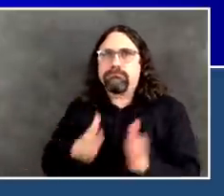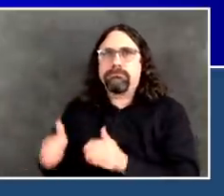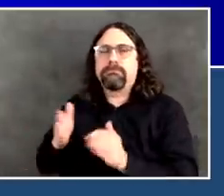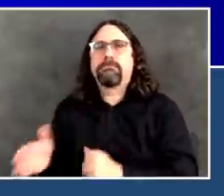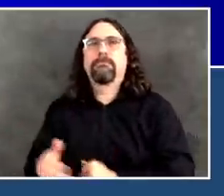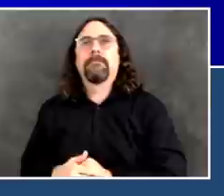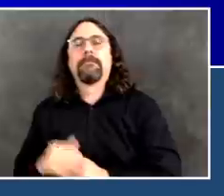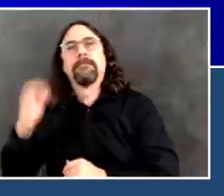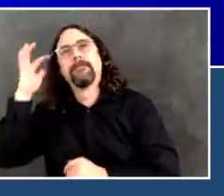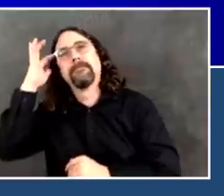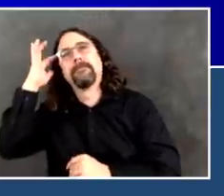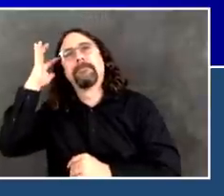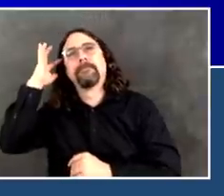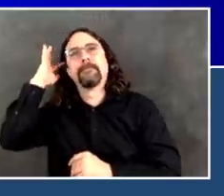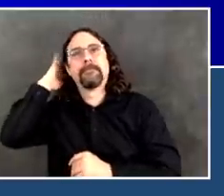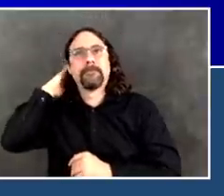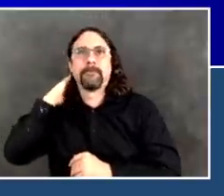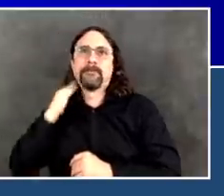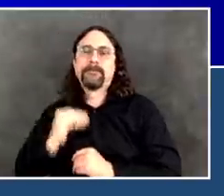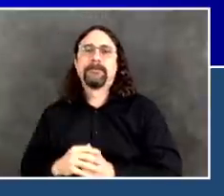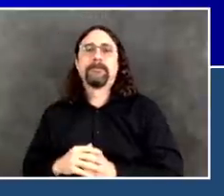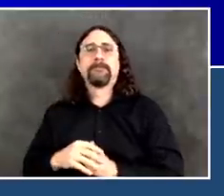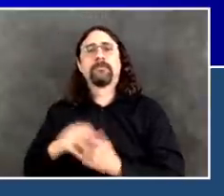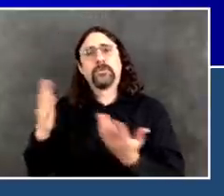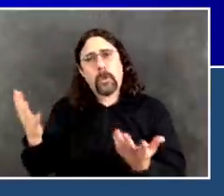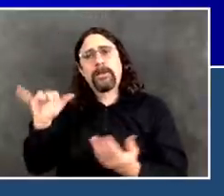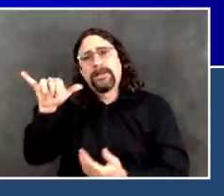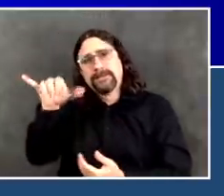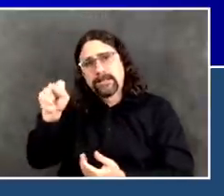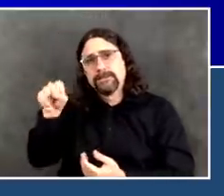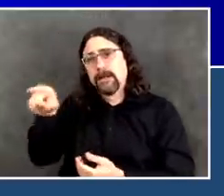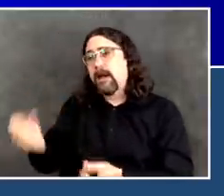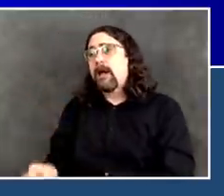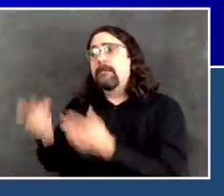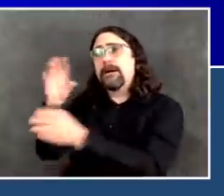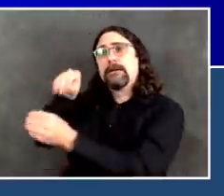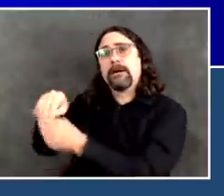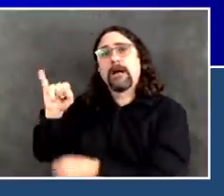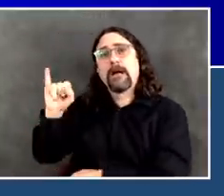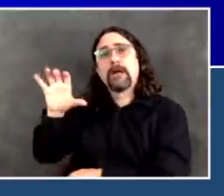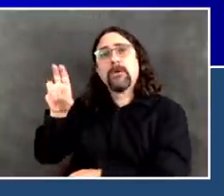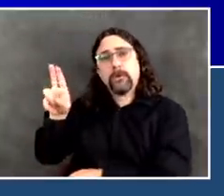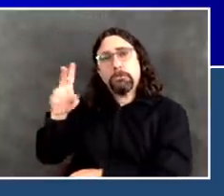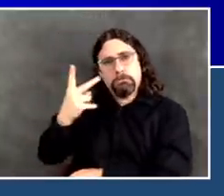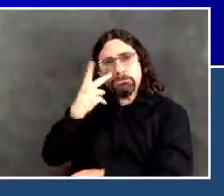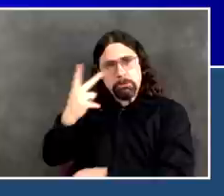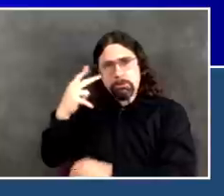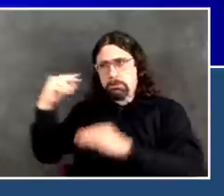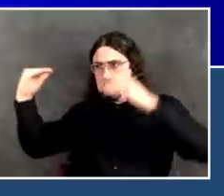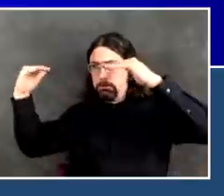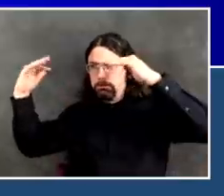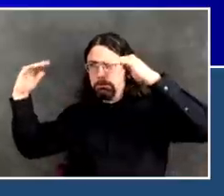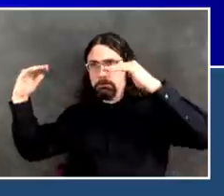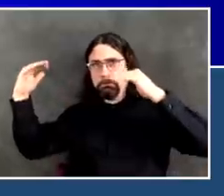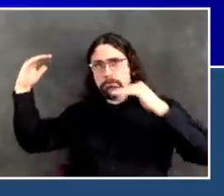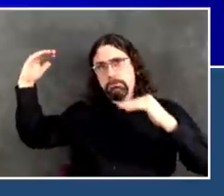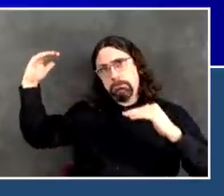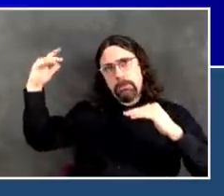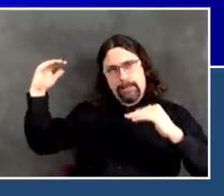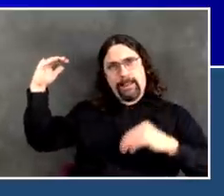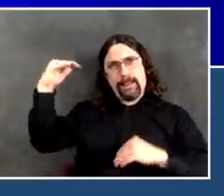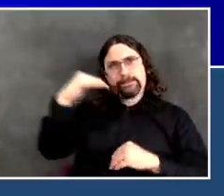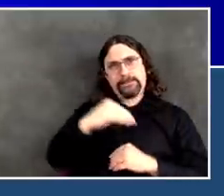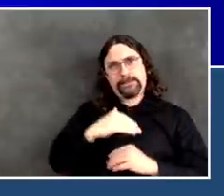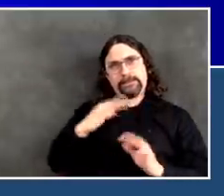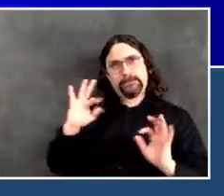we've got to understand that this is a telling report, because it shows this one has not moved as much. And that's